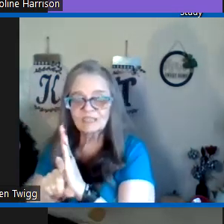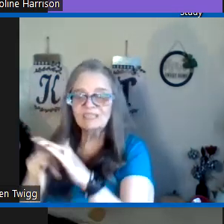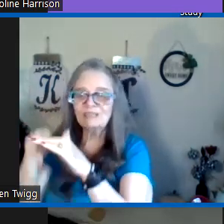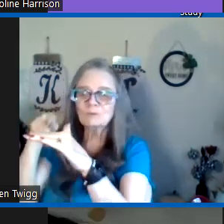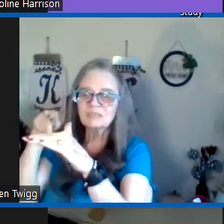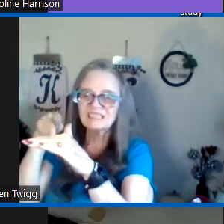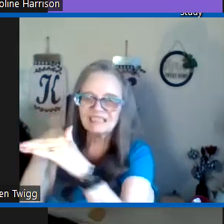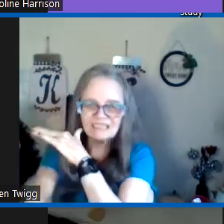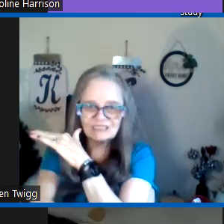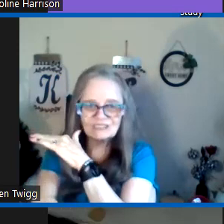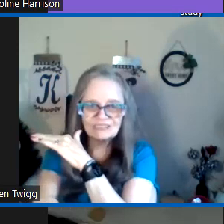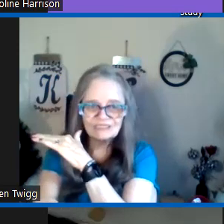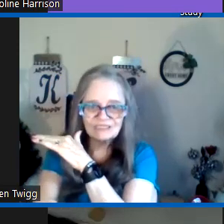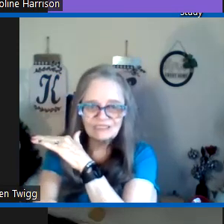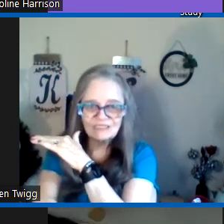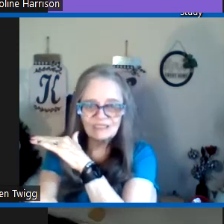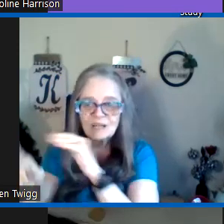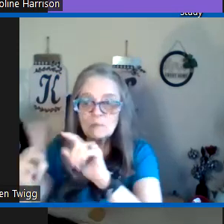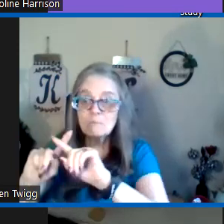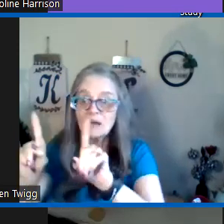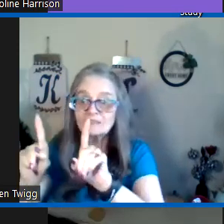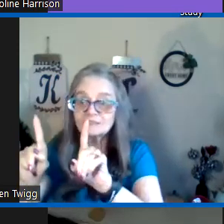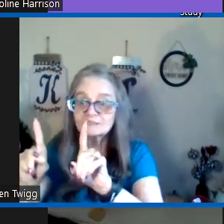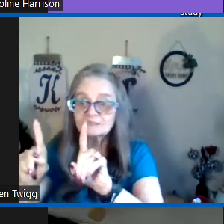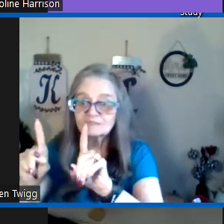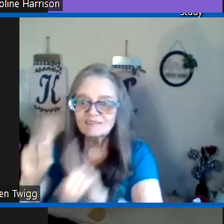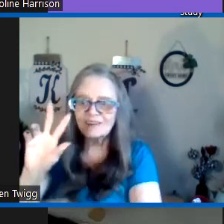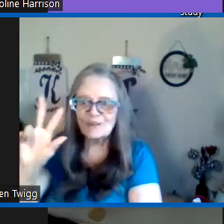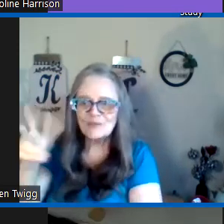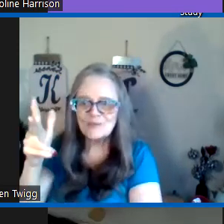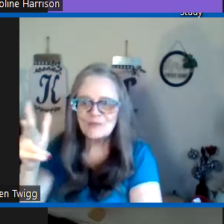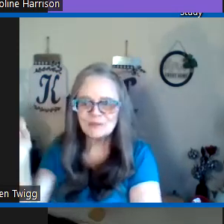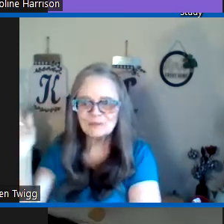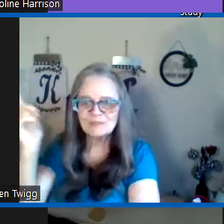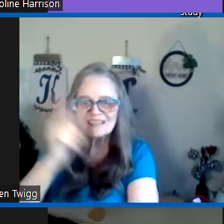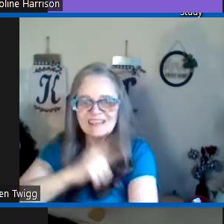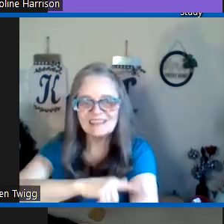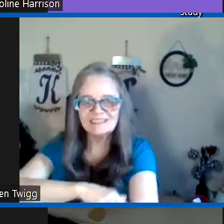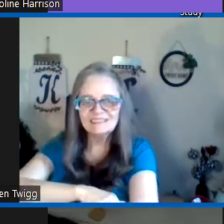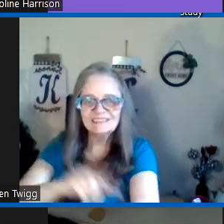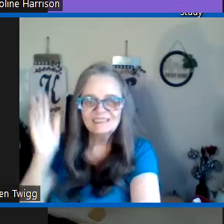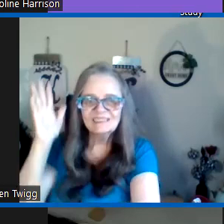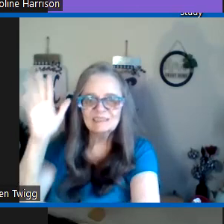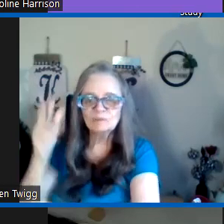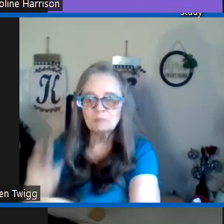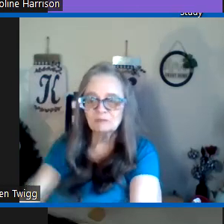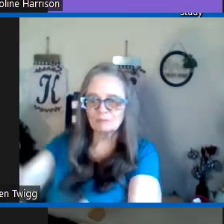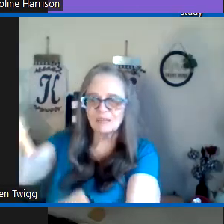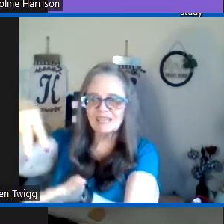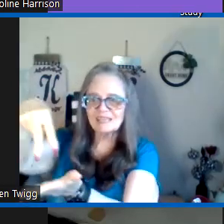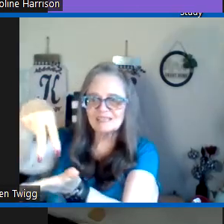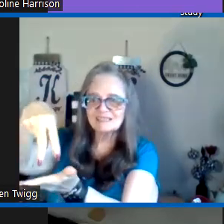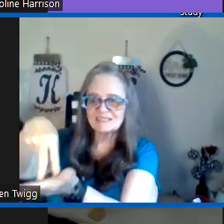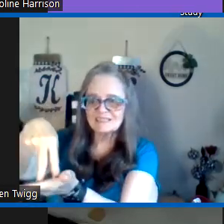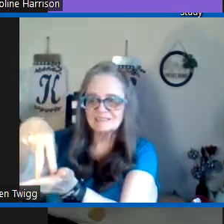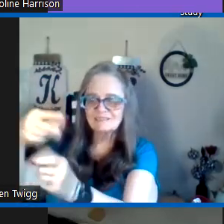he will be killed but on the third day he will be